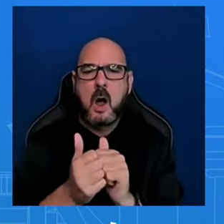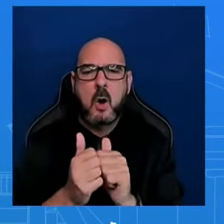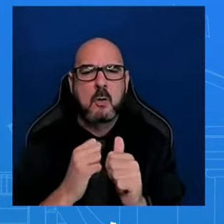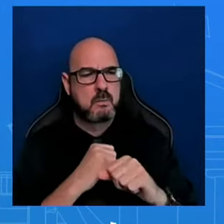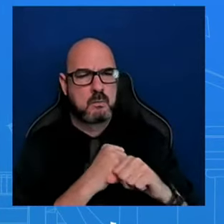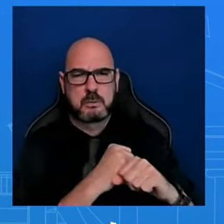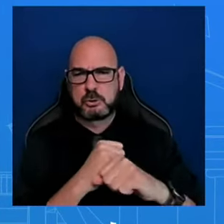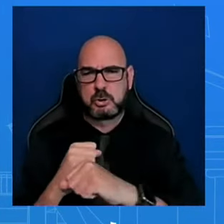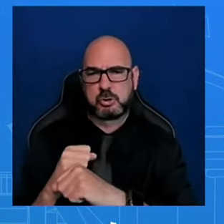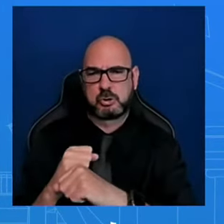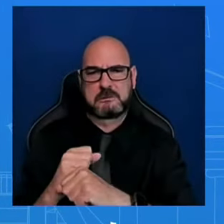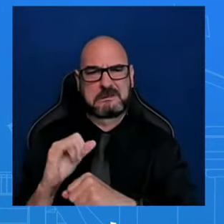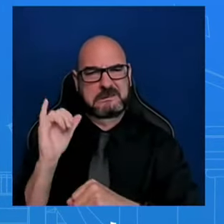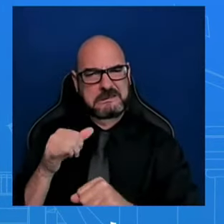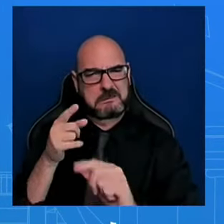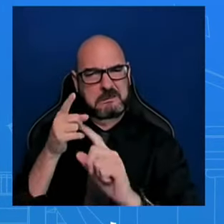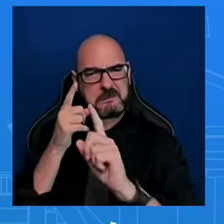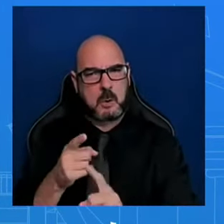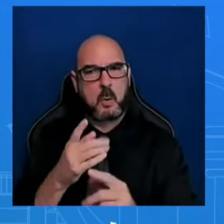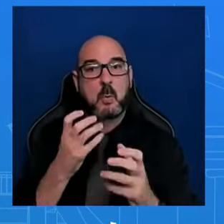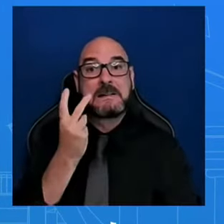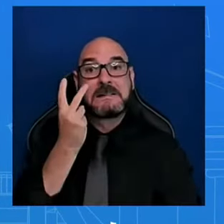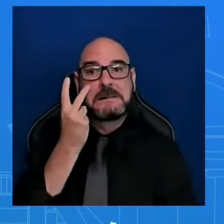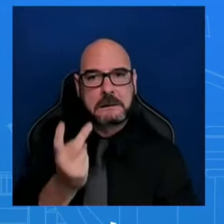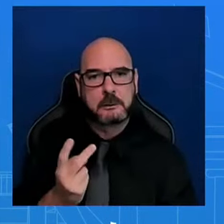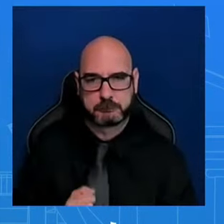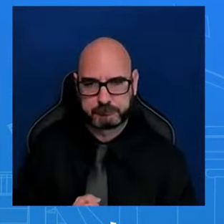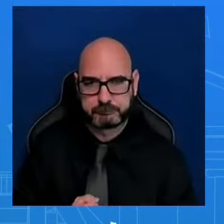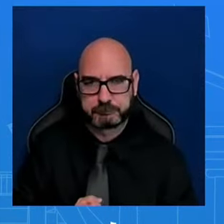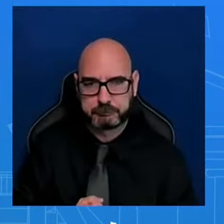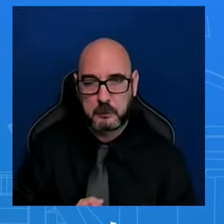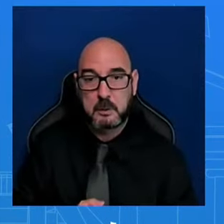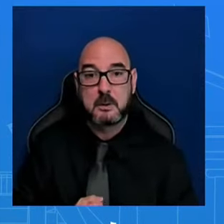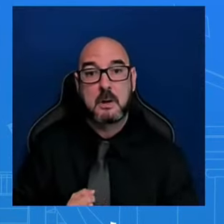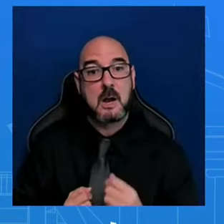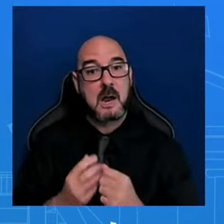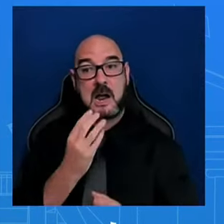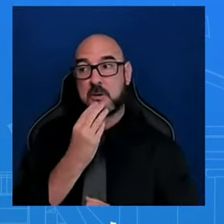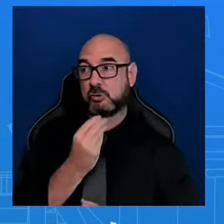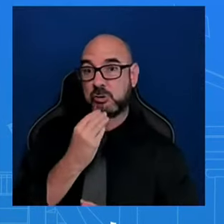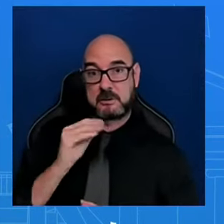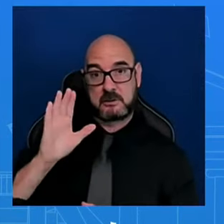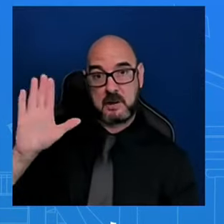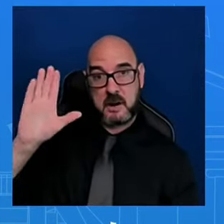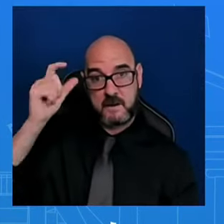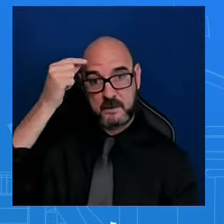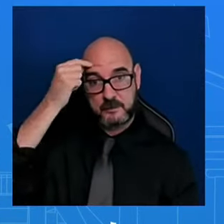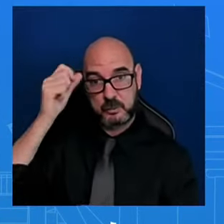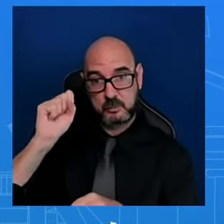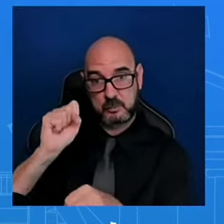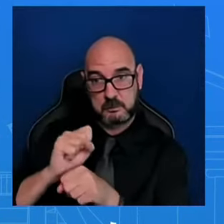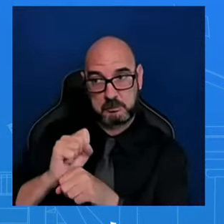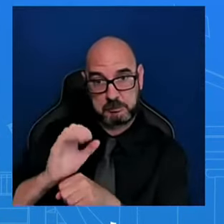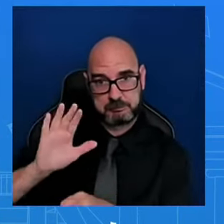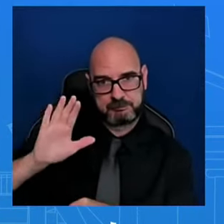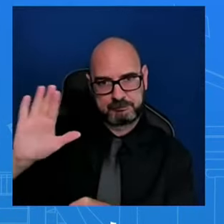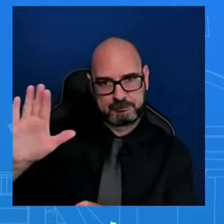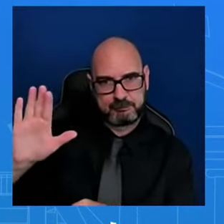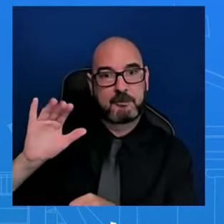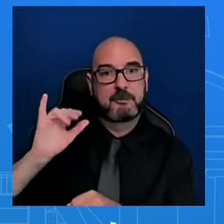see the Israeli government present. That's what he was talking about in the days to come. And if could just get one more. Sure.